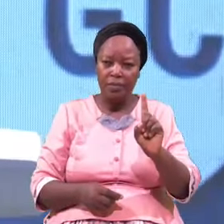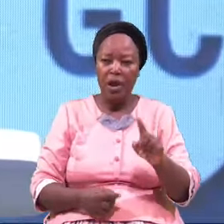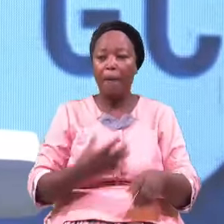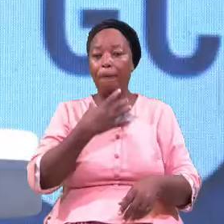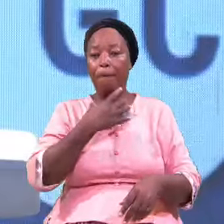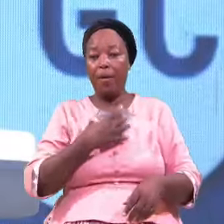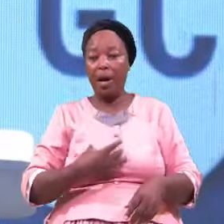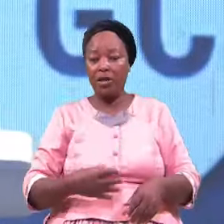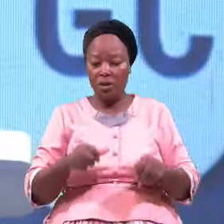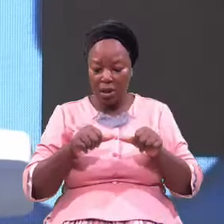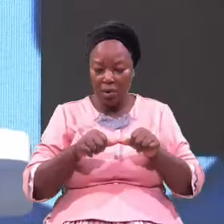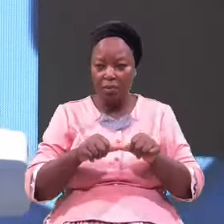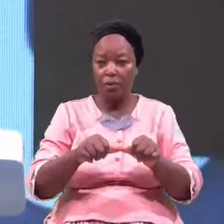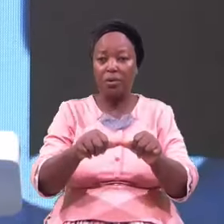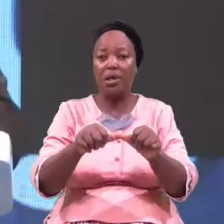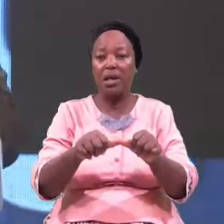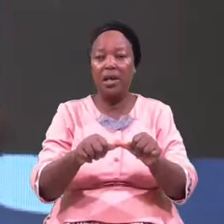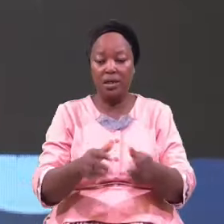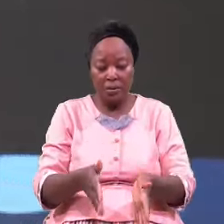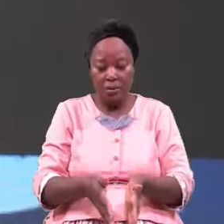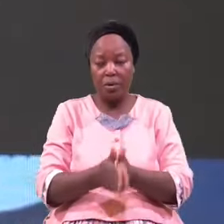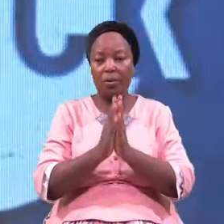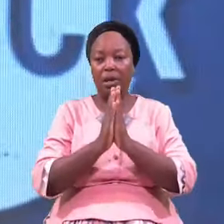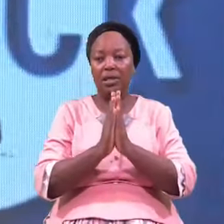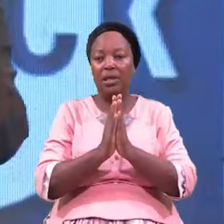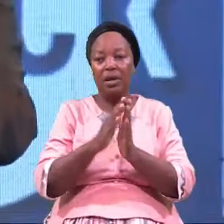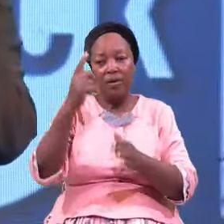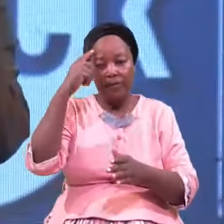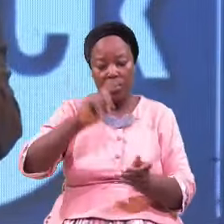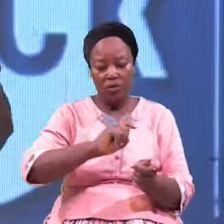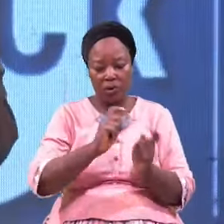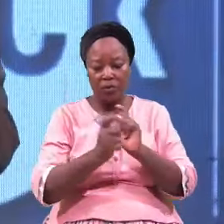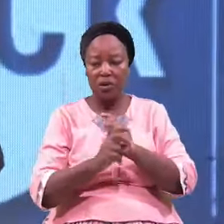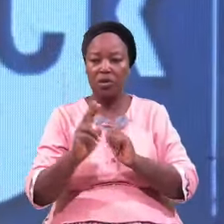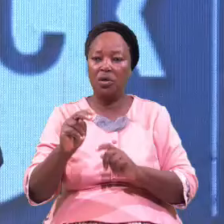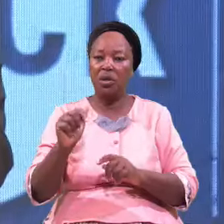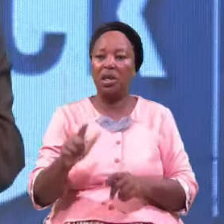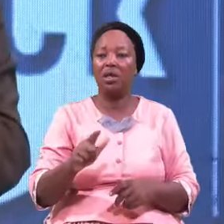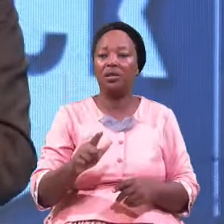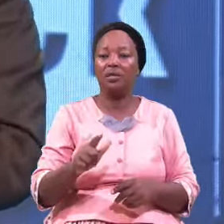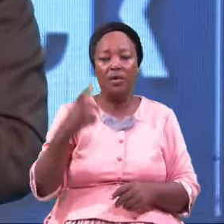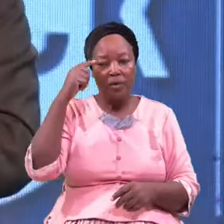Importunate Importunate Request For transformational For transformational